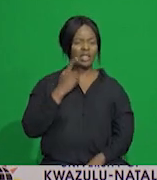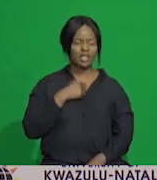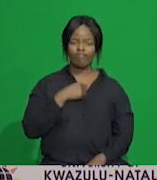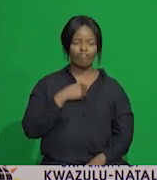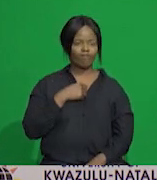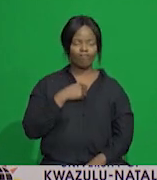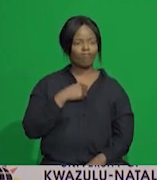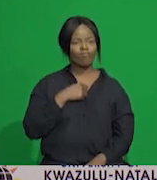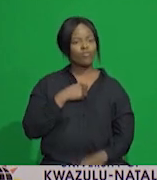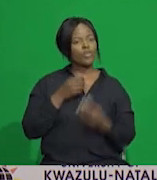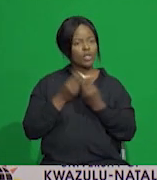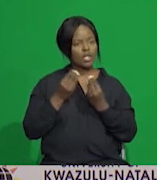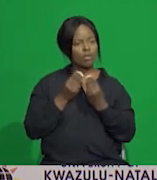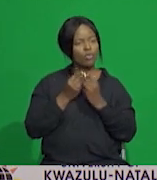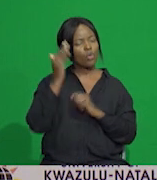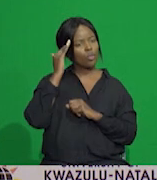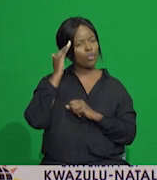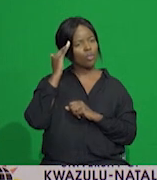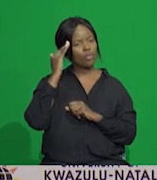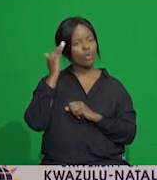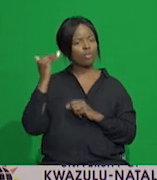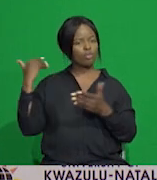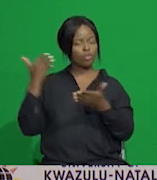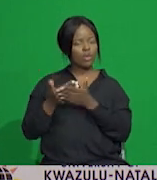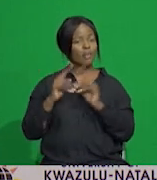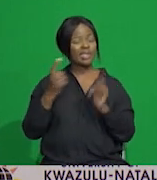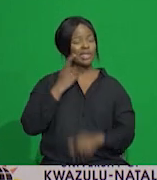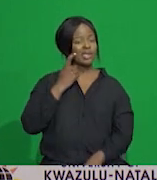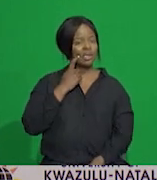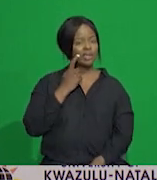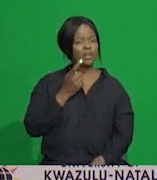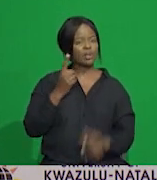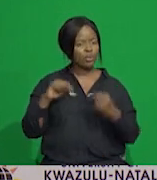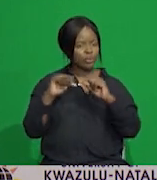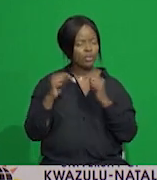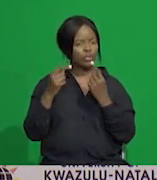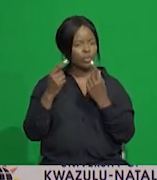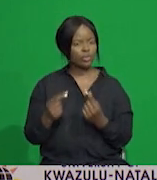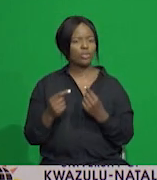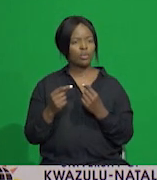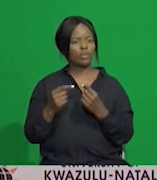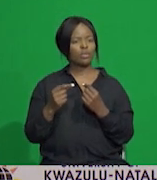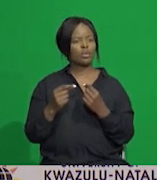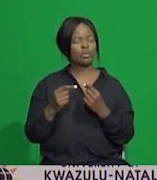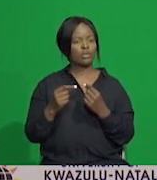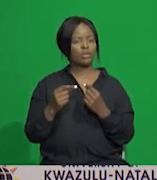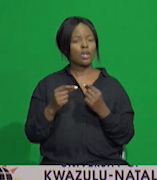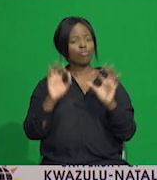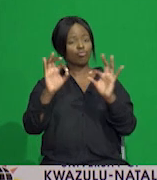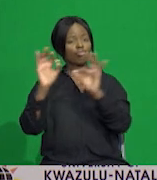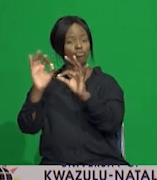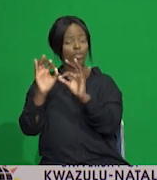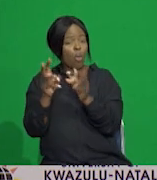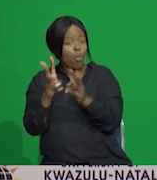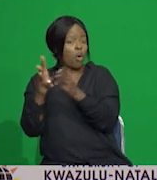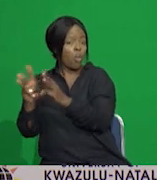something that we know has been coming for a while, but it's not an easy thing to do. And how do we adopt the correct pedagogies to make sure